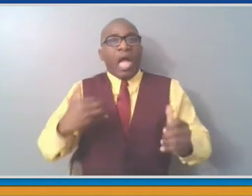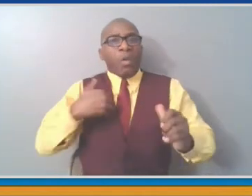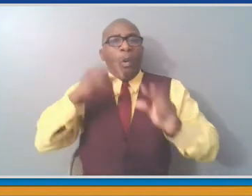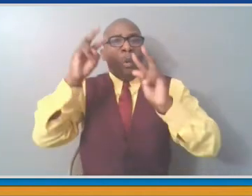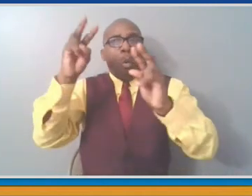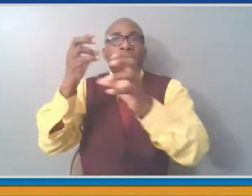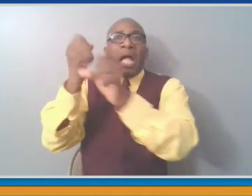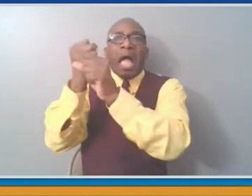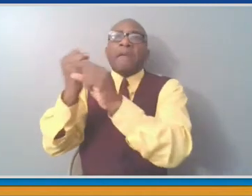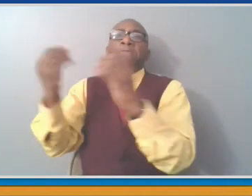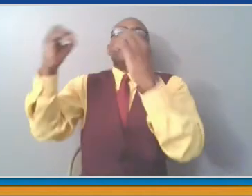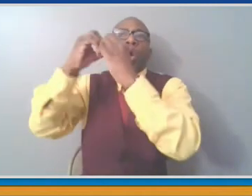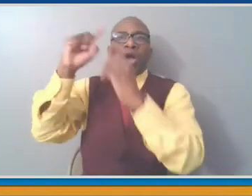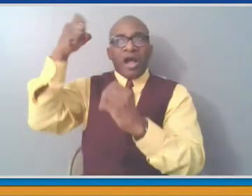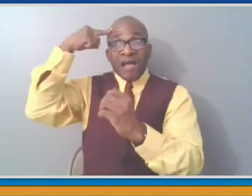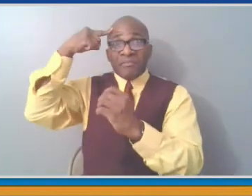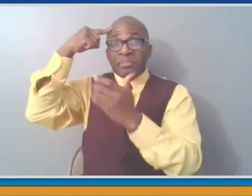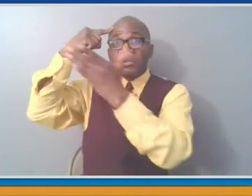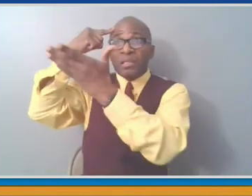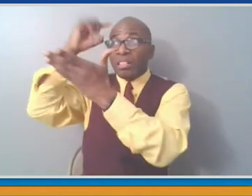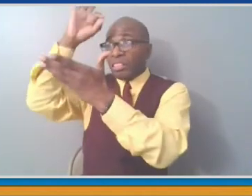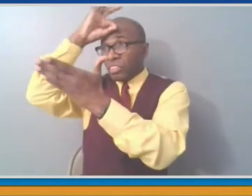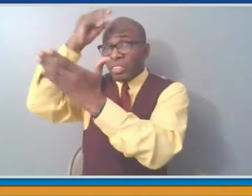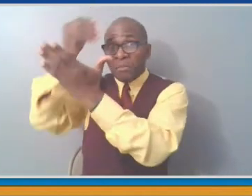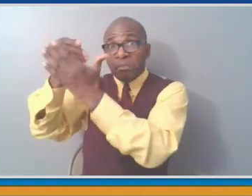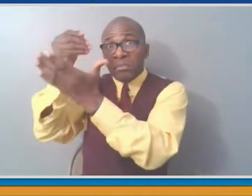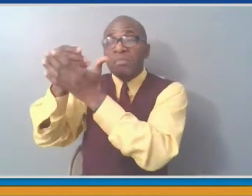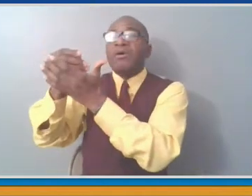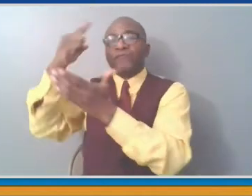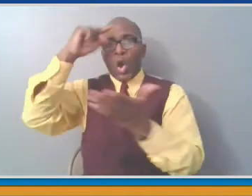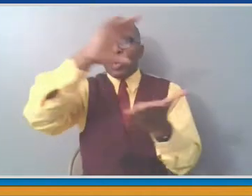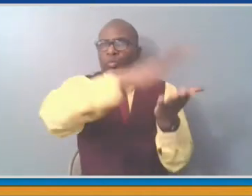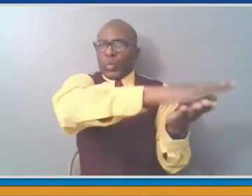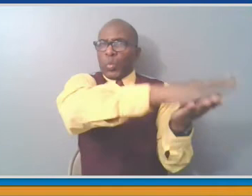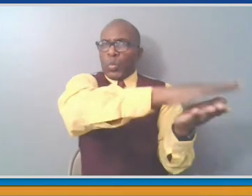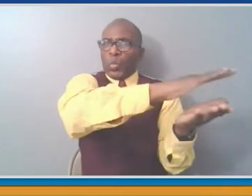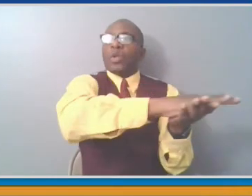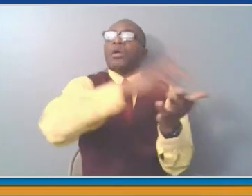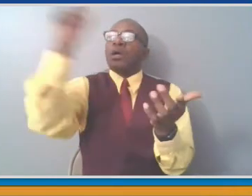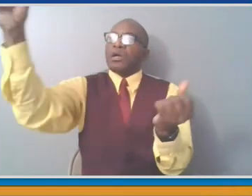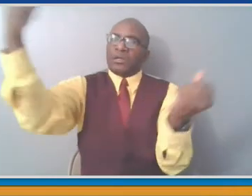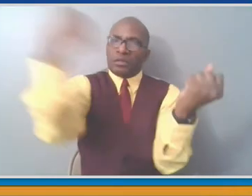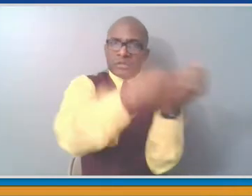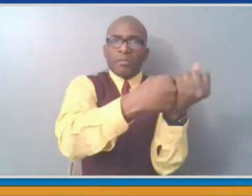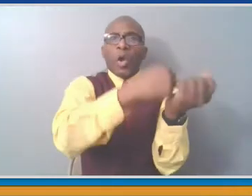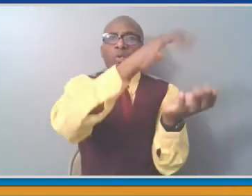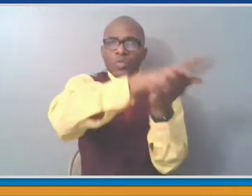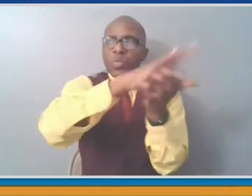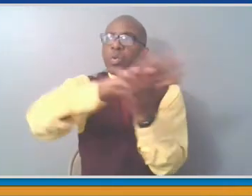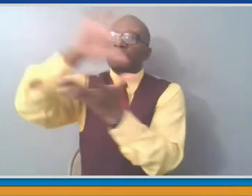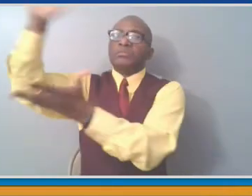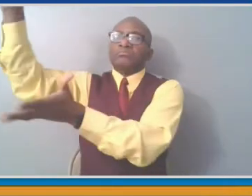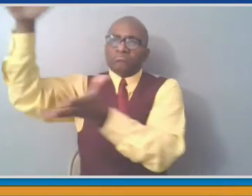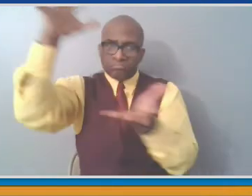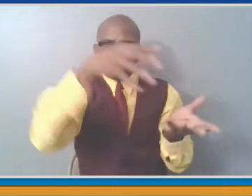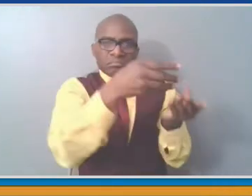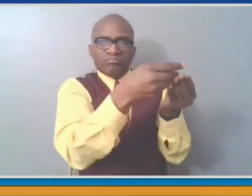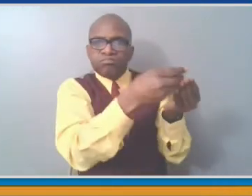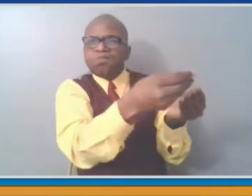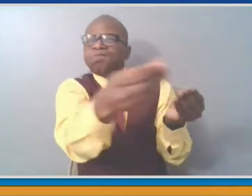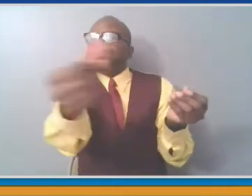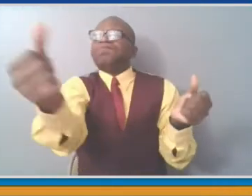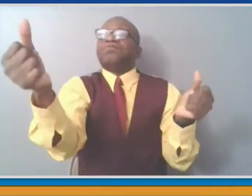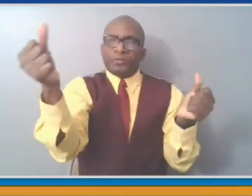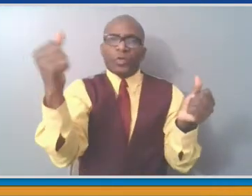taxes in the last two years. We've reduced the overall county property tax levy. But it becomes a very flip thing to say as if